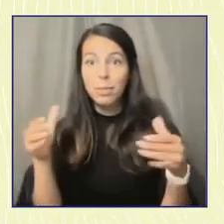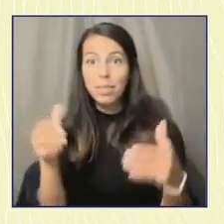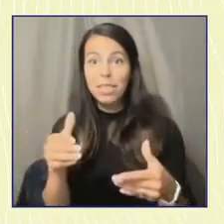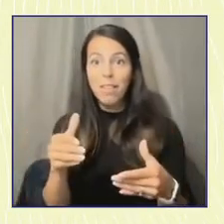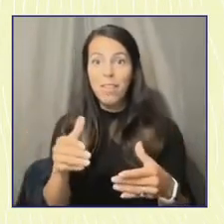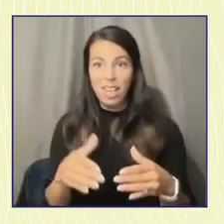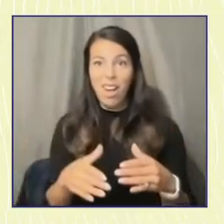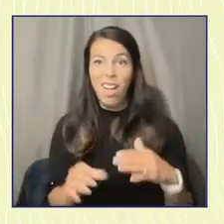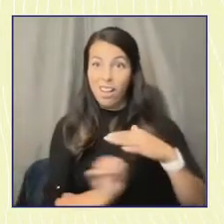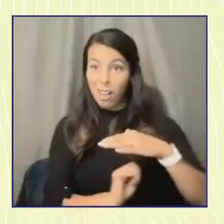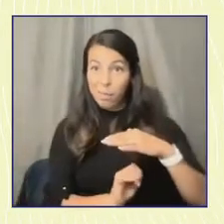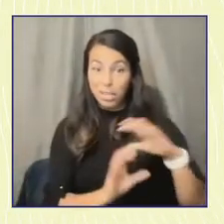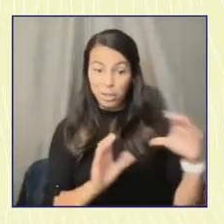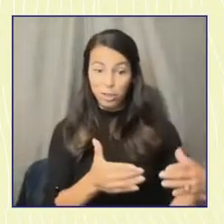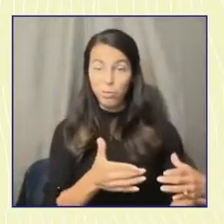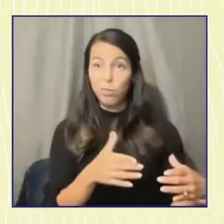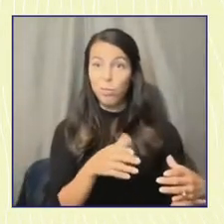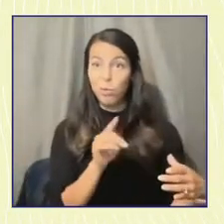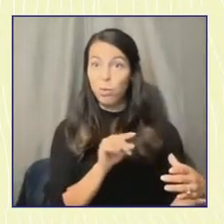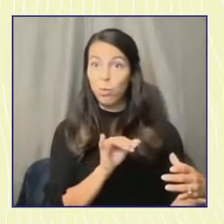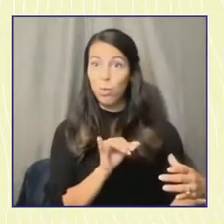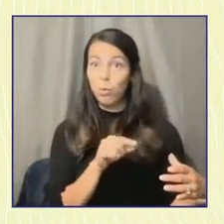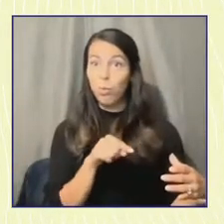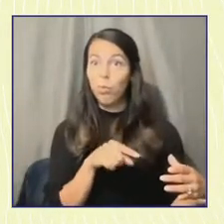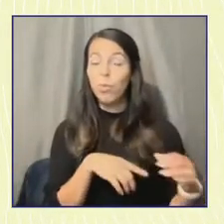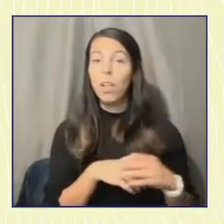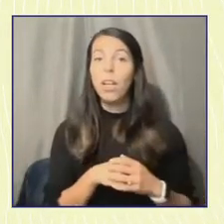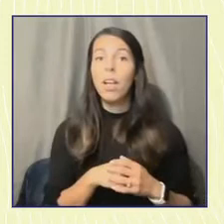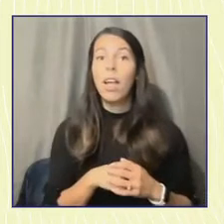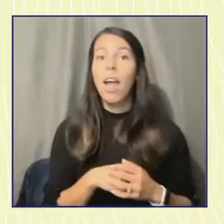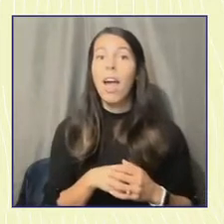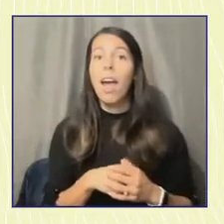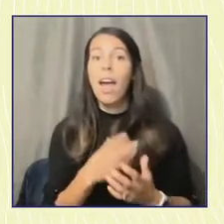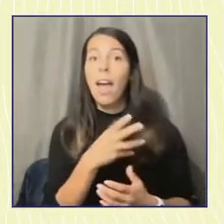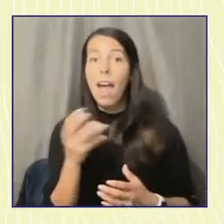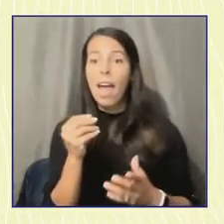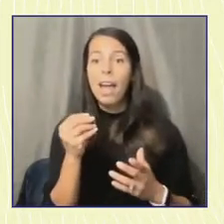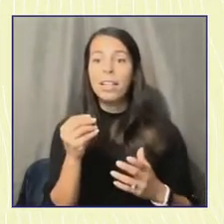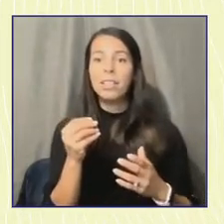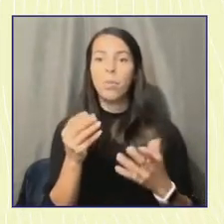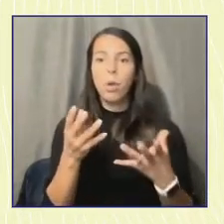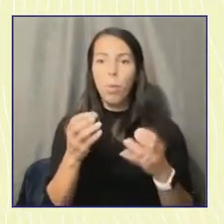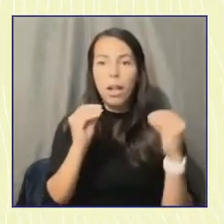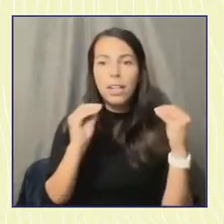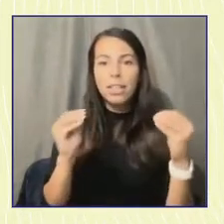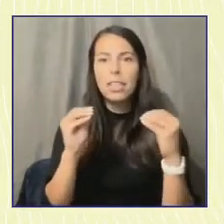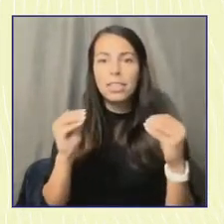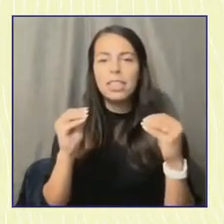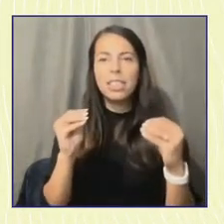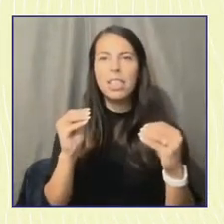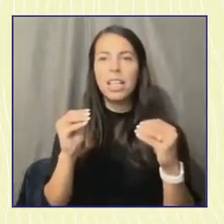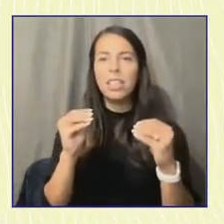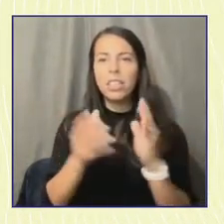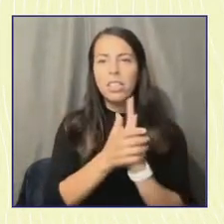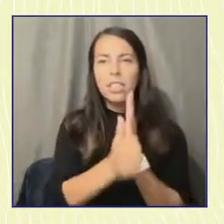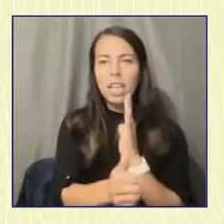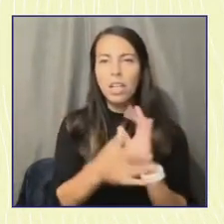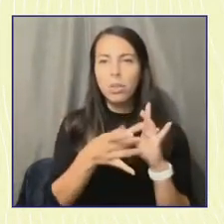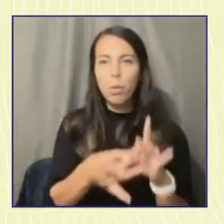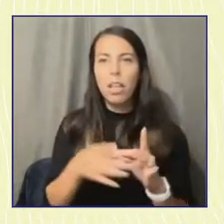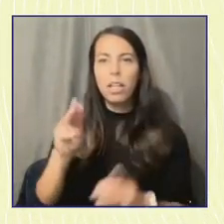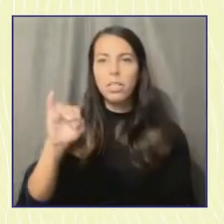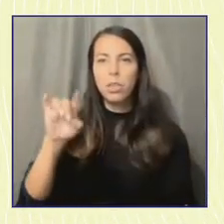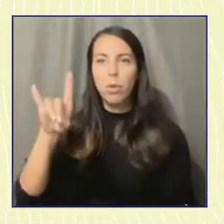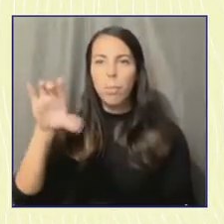students, and we're in the process of sharpening our focus on media literacy, a skill that's particularly important as